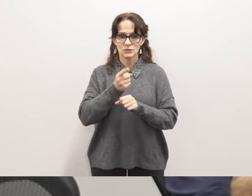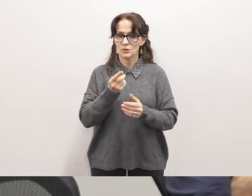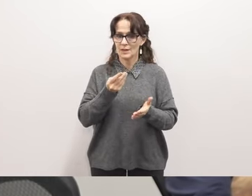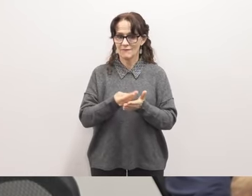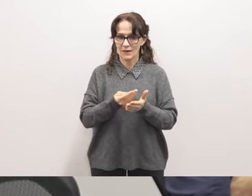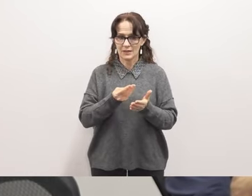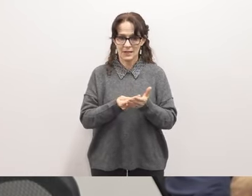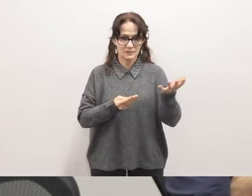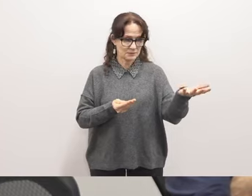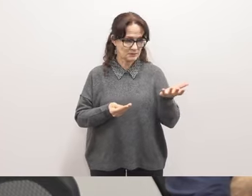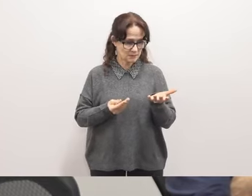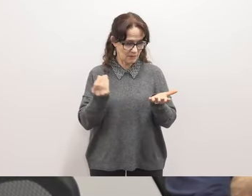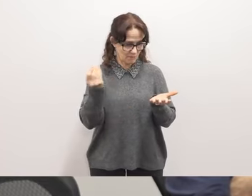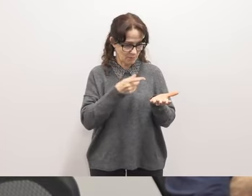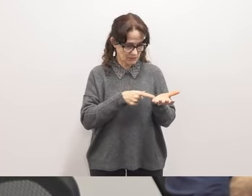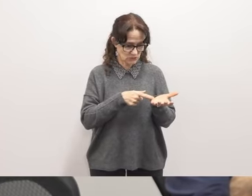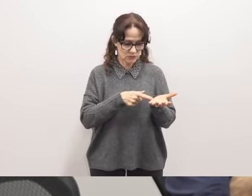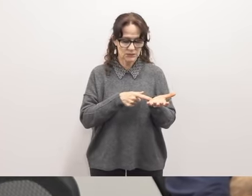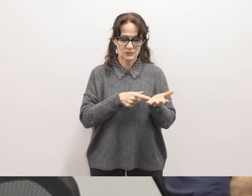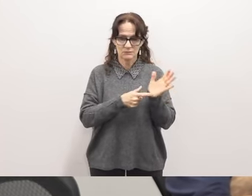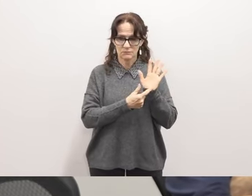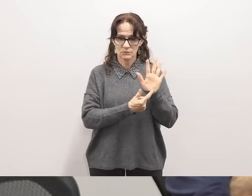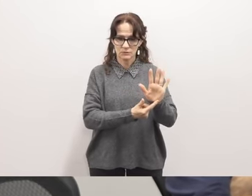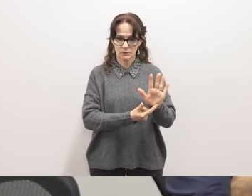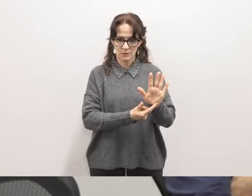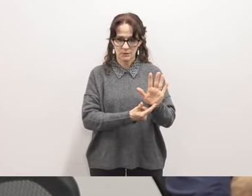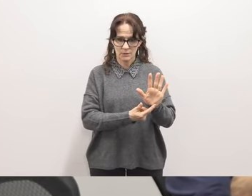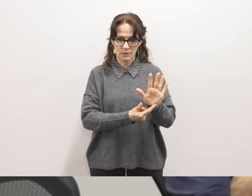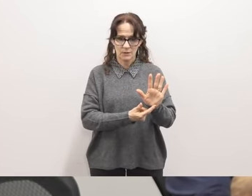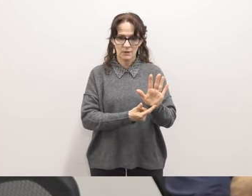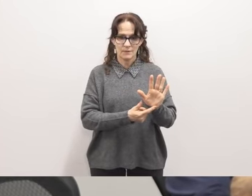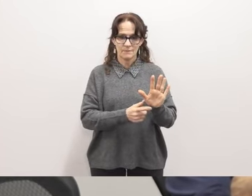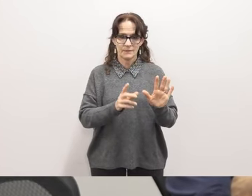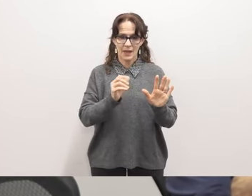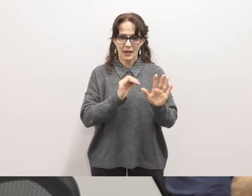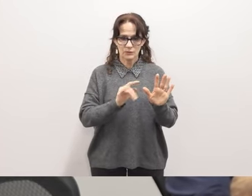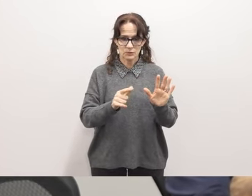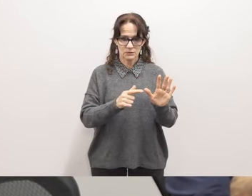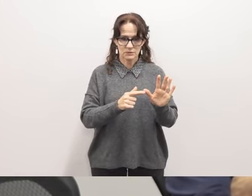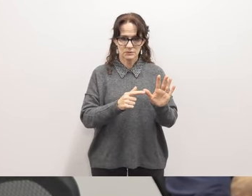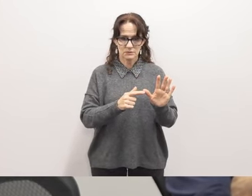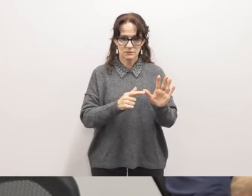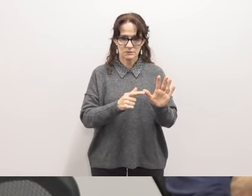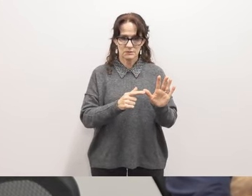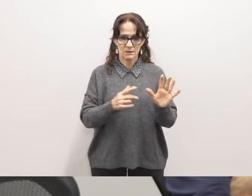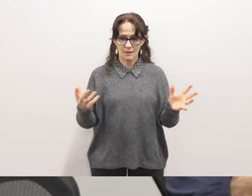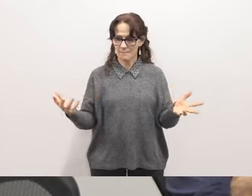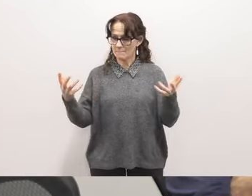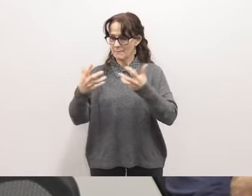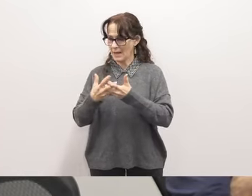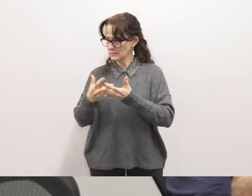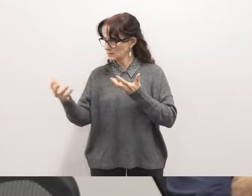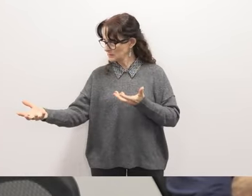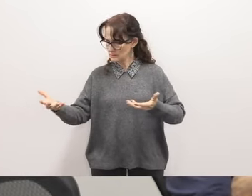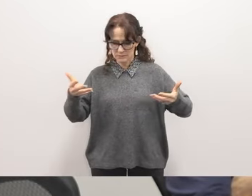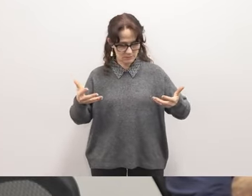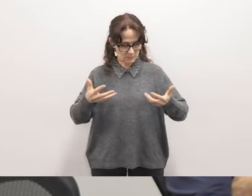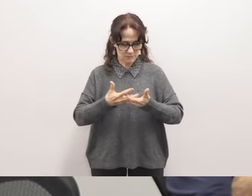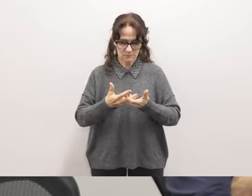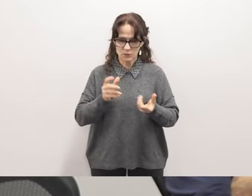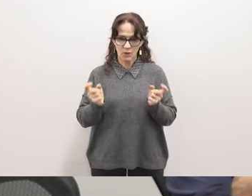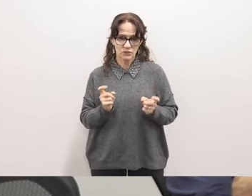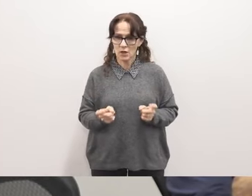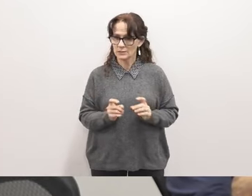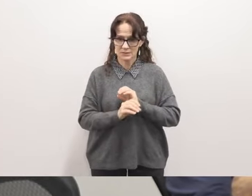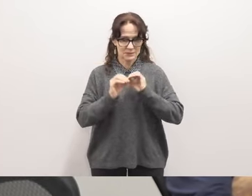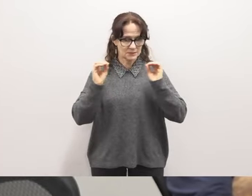you know the financial information that was presented in your unaudited actuals um you know matches that we don't have any audit adjustments so